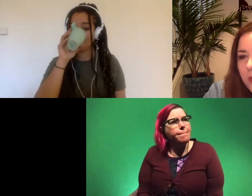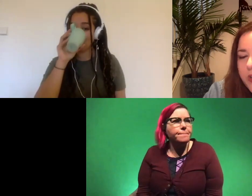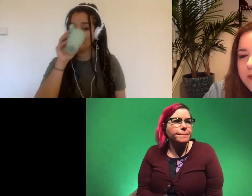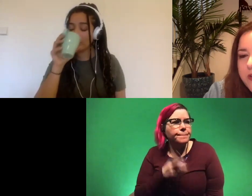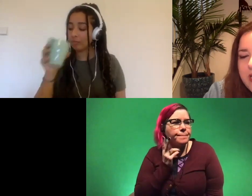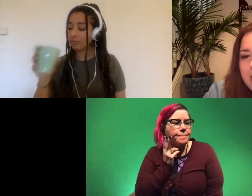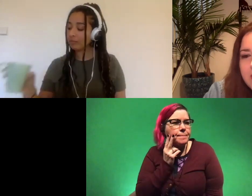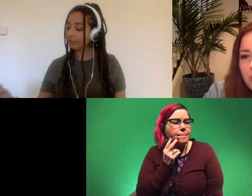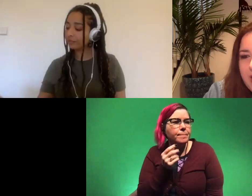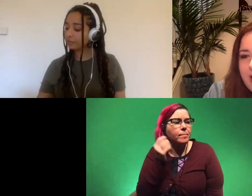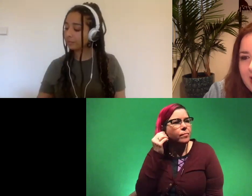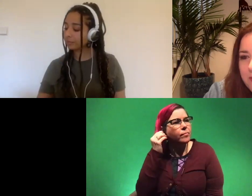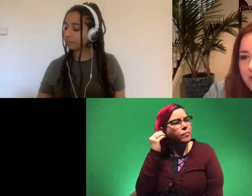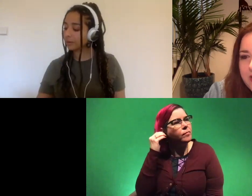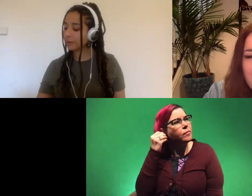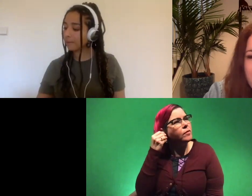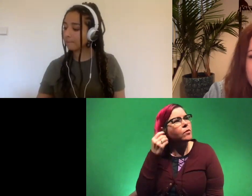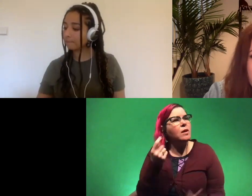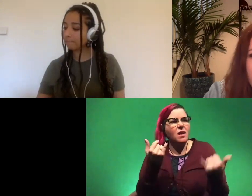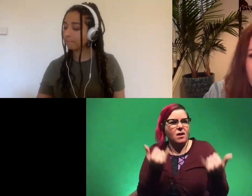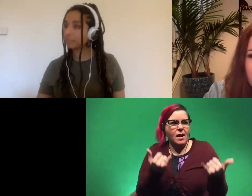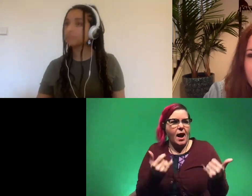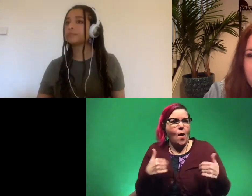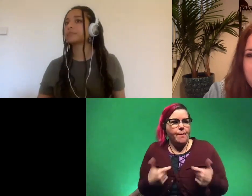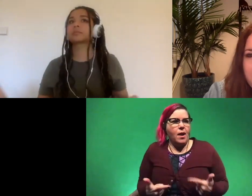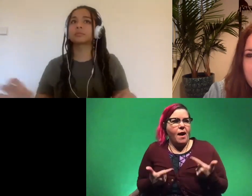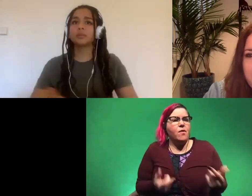what's the most dinosaur-like animal that's alive today